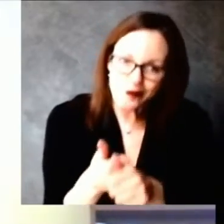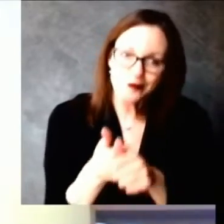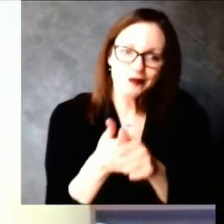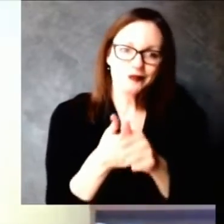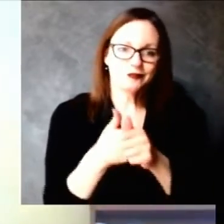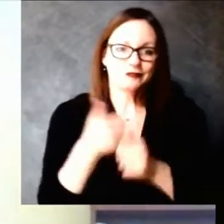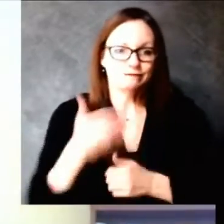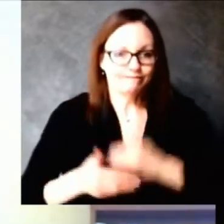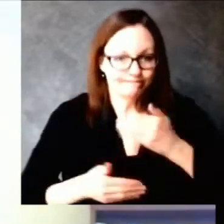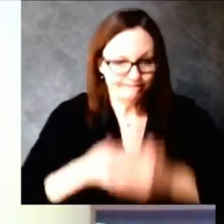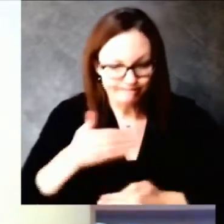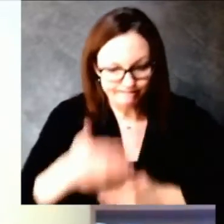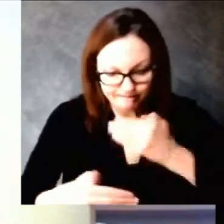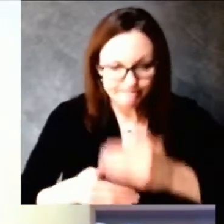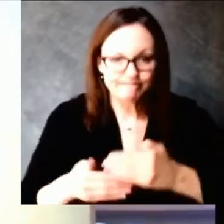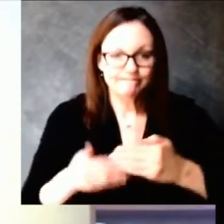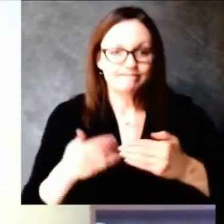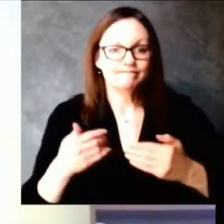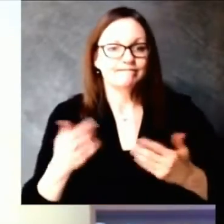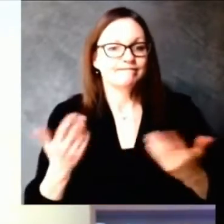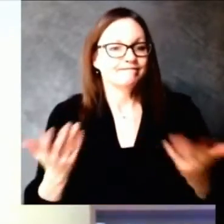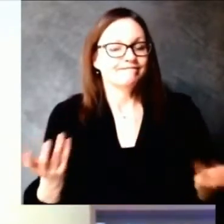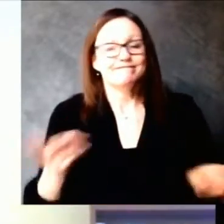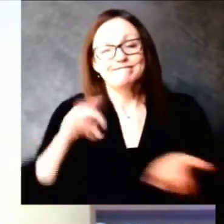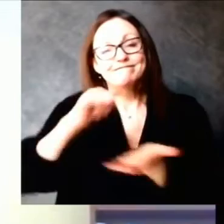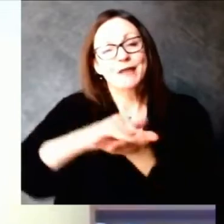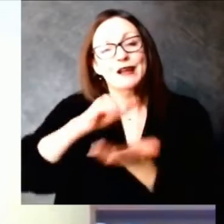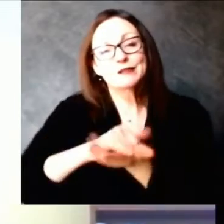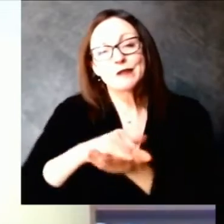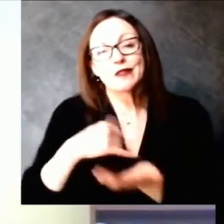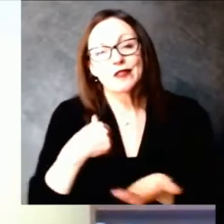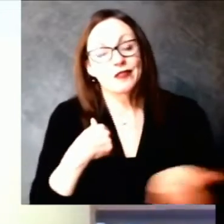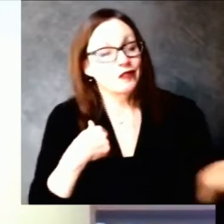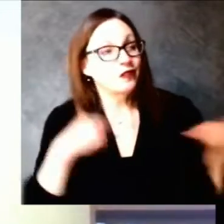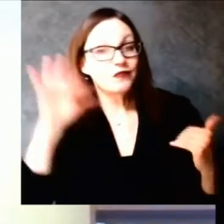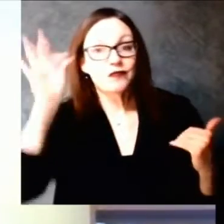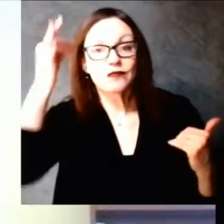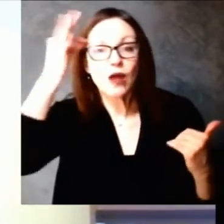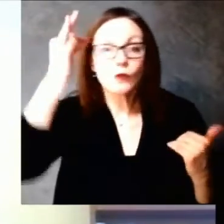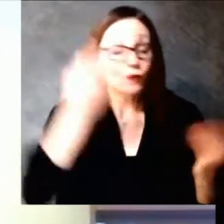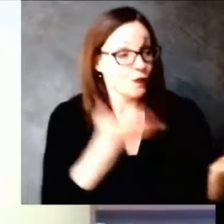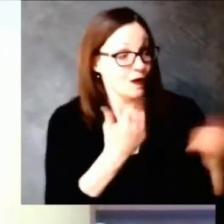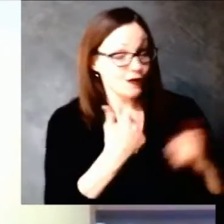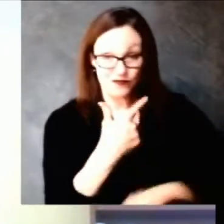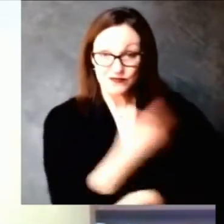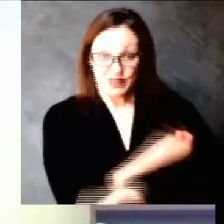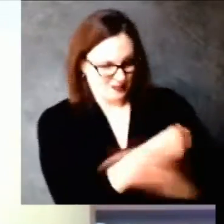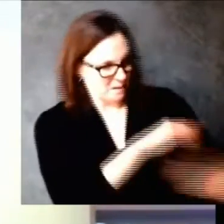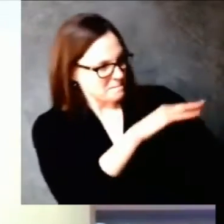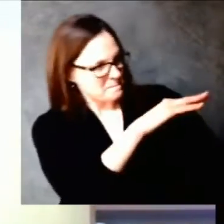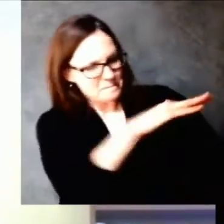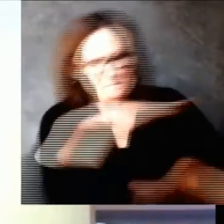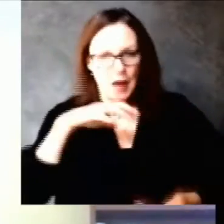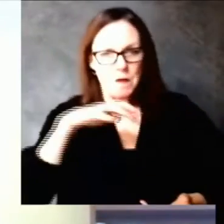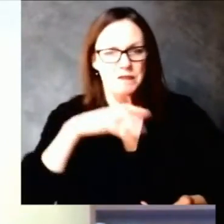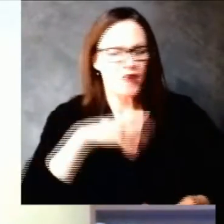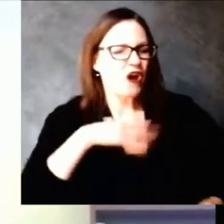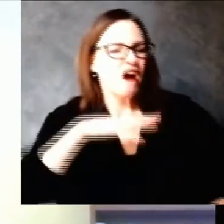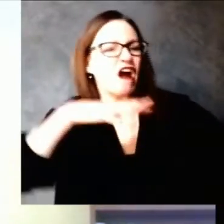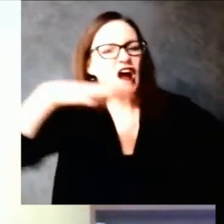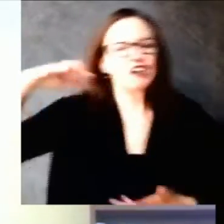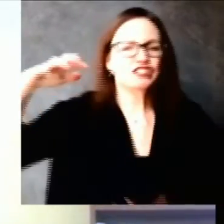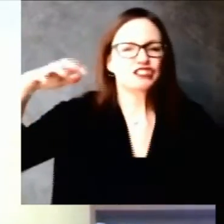dose compared to the need but they are good increases what we really need are more vaccines